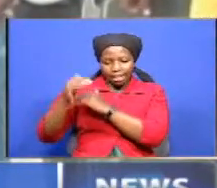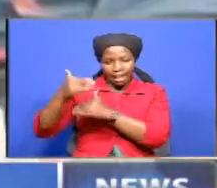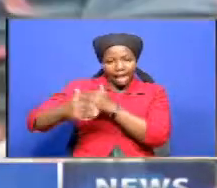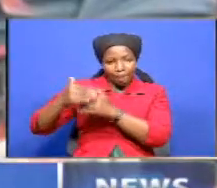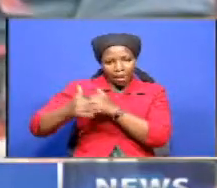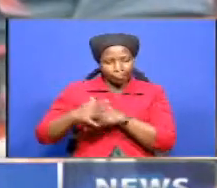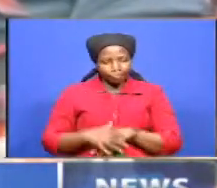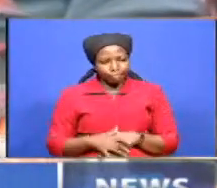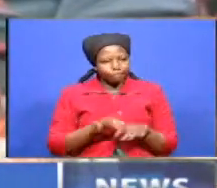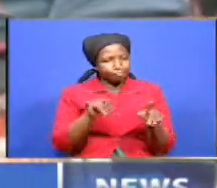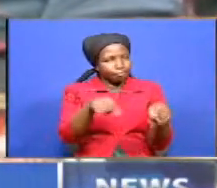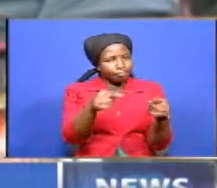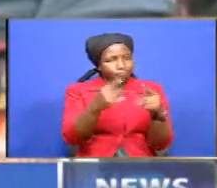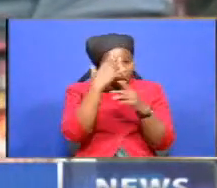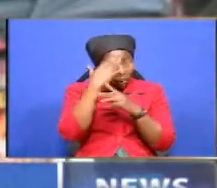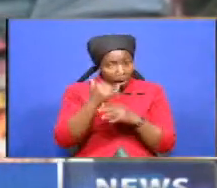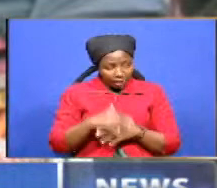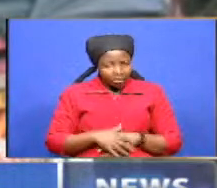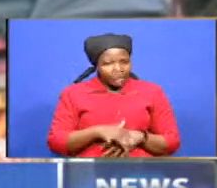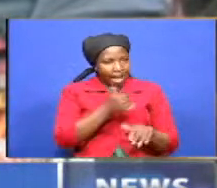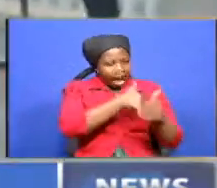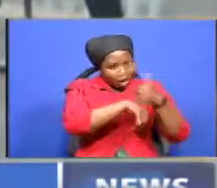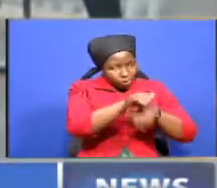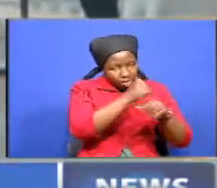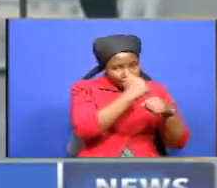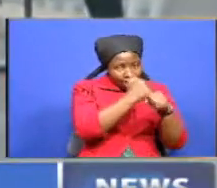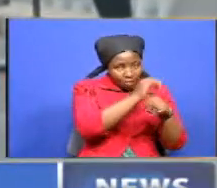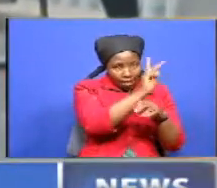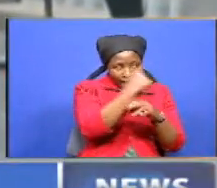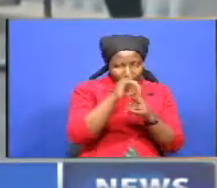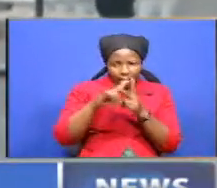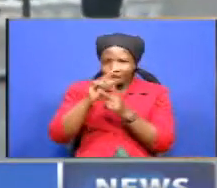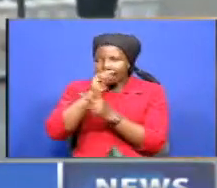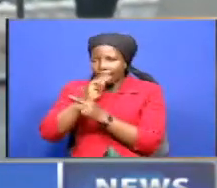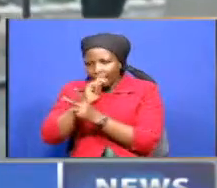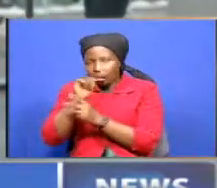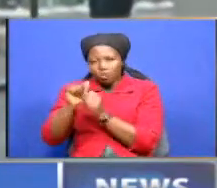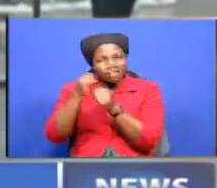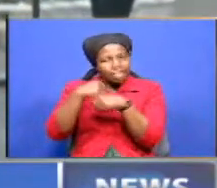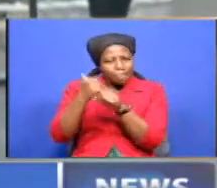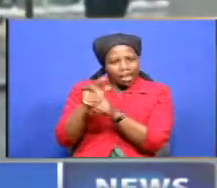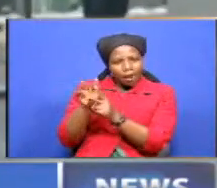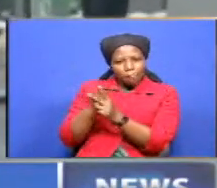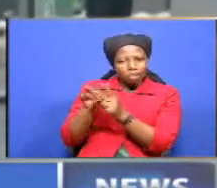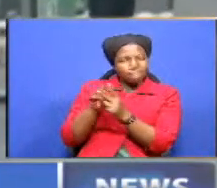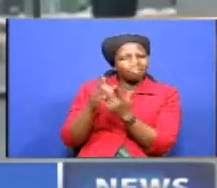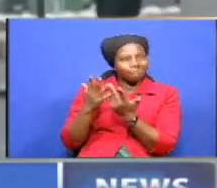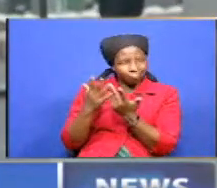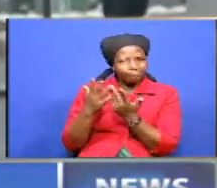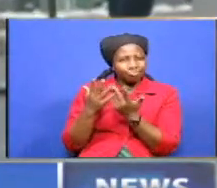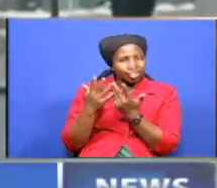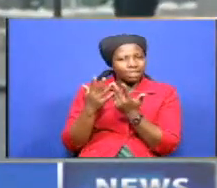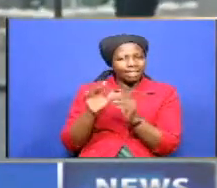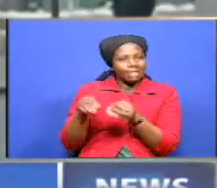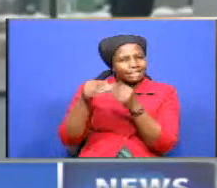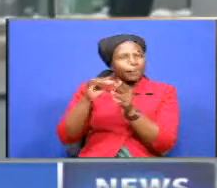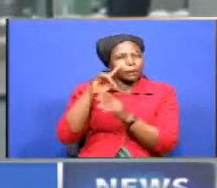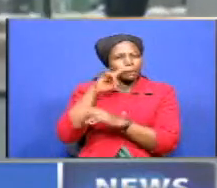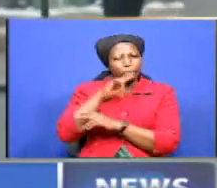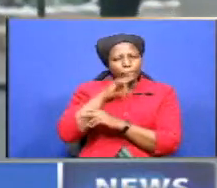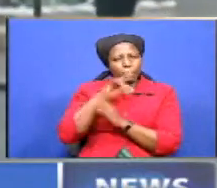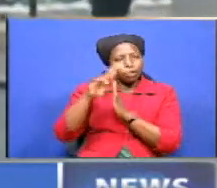divergent measures taken by Kenya and Tanzania, which had seen the latter threatened to institute Austrian measures.